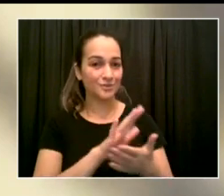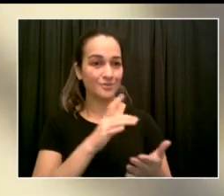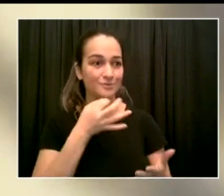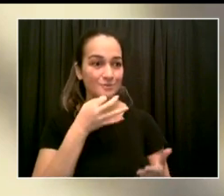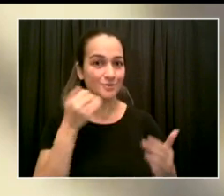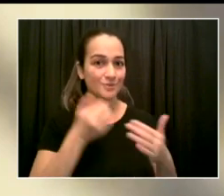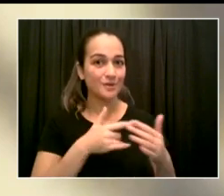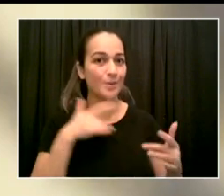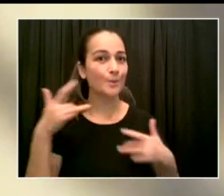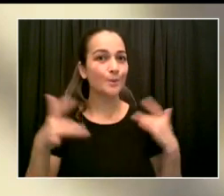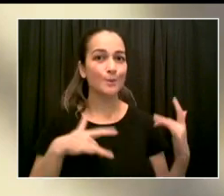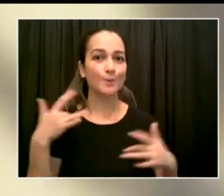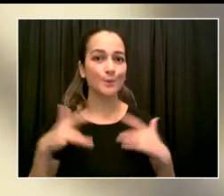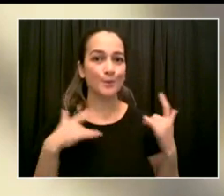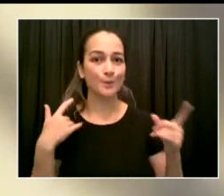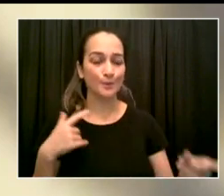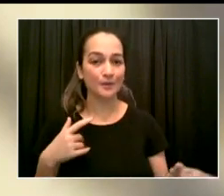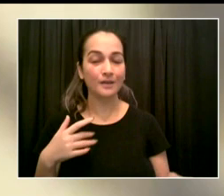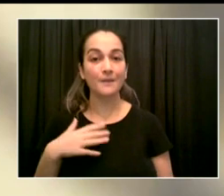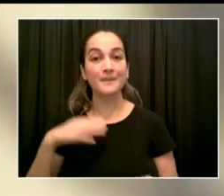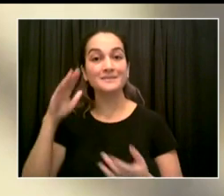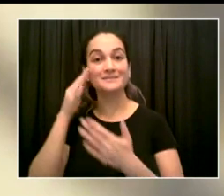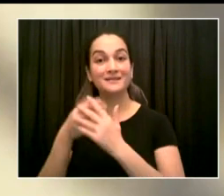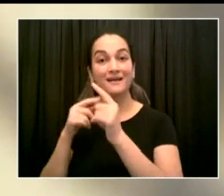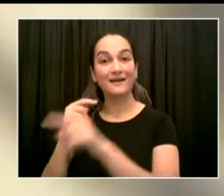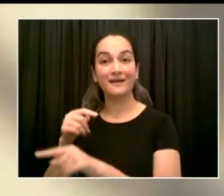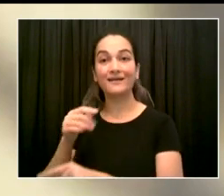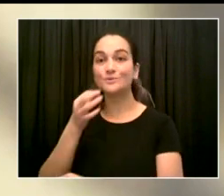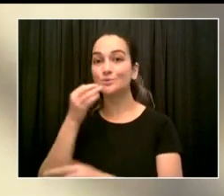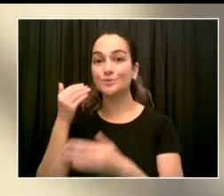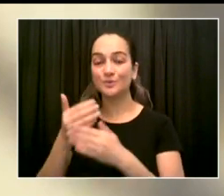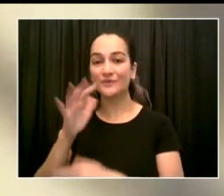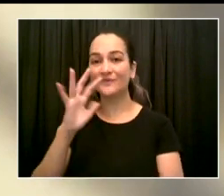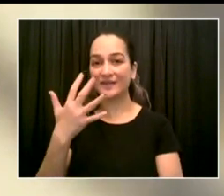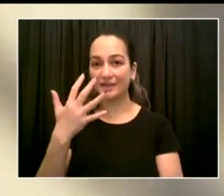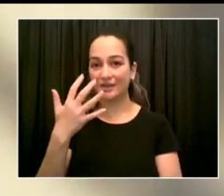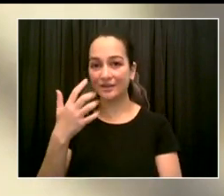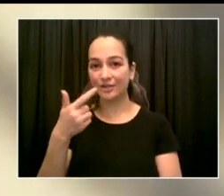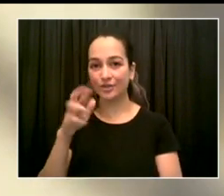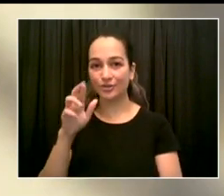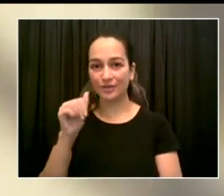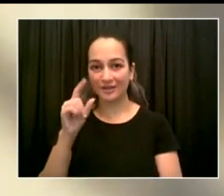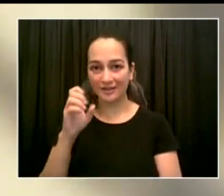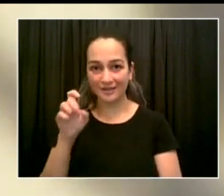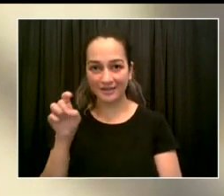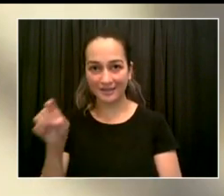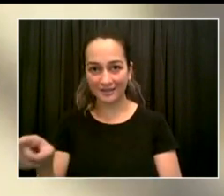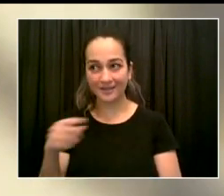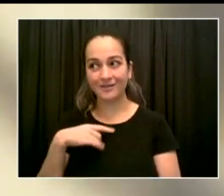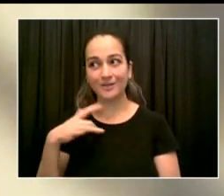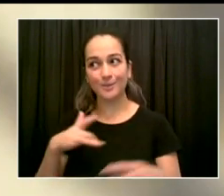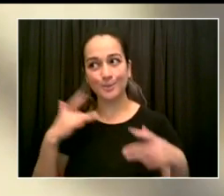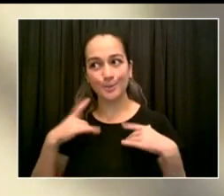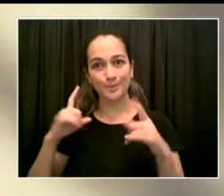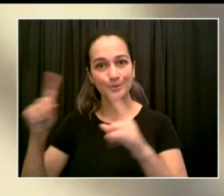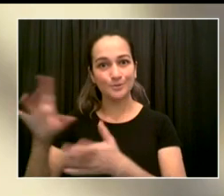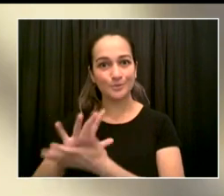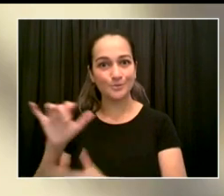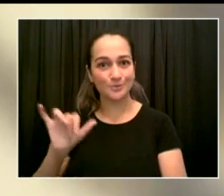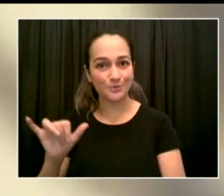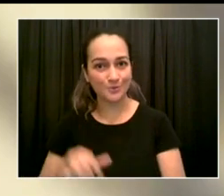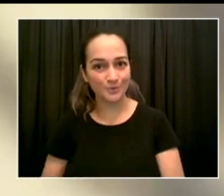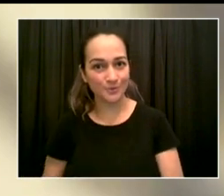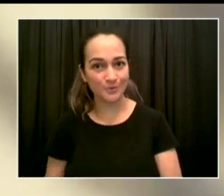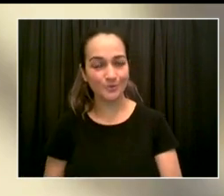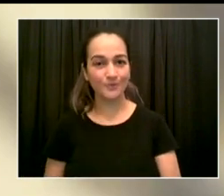fifth grade, to get back into his routine and the one-on-one attention he really needs. When he went back to the classroom last year,